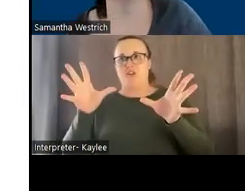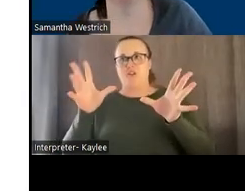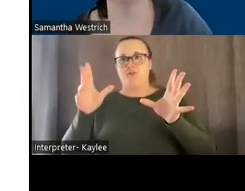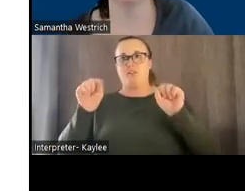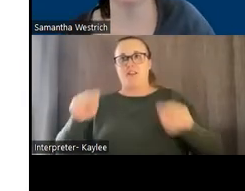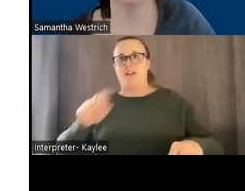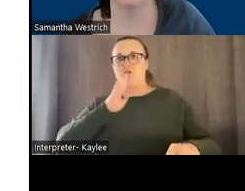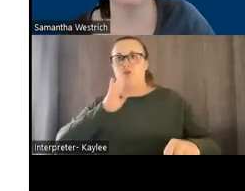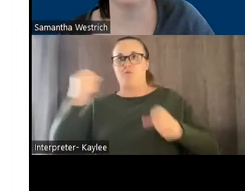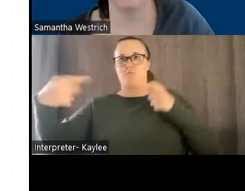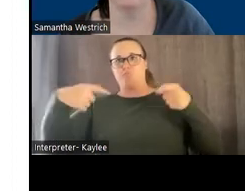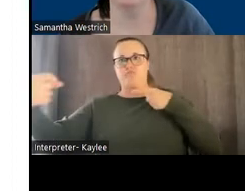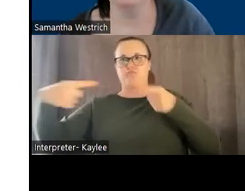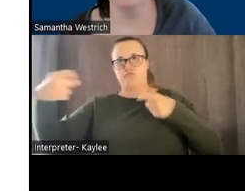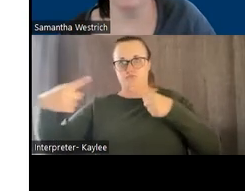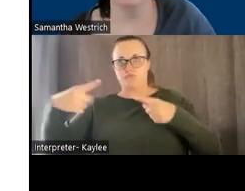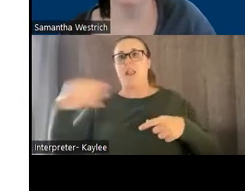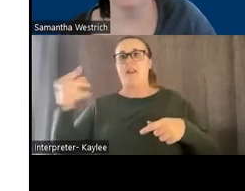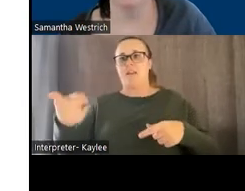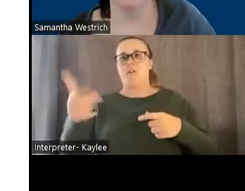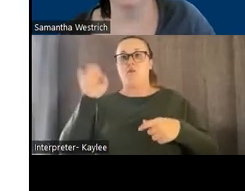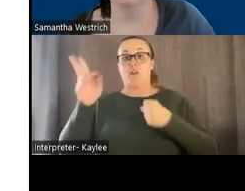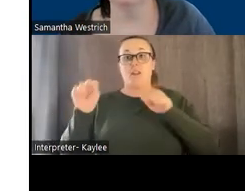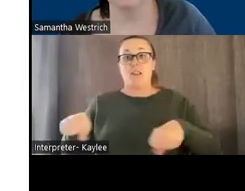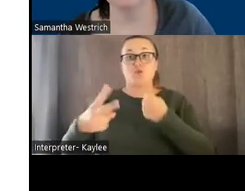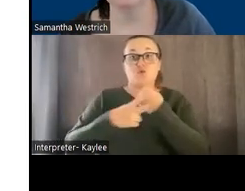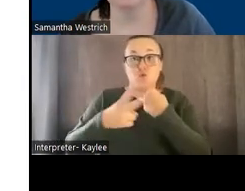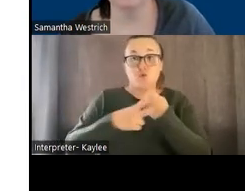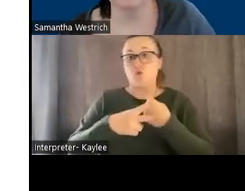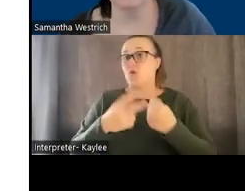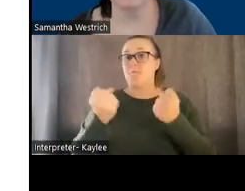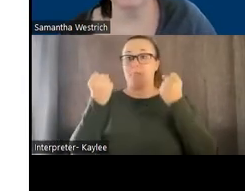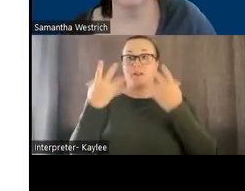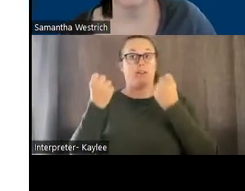messages in a really organized way in one device.